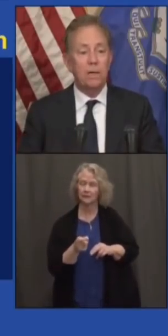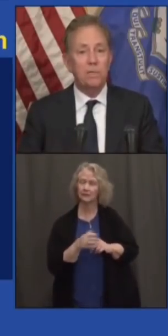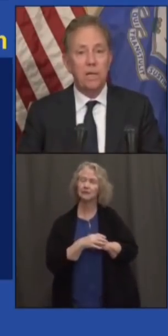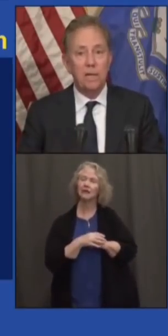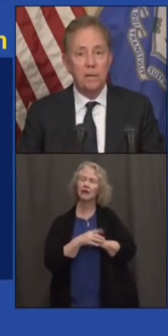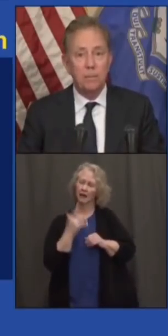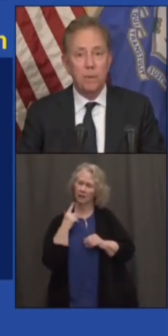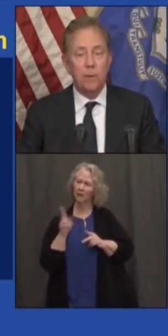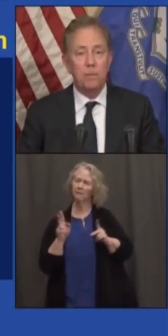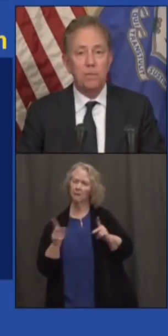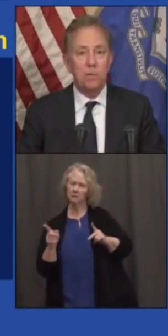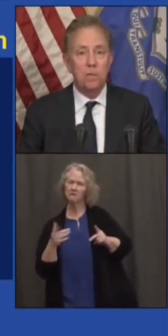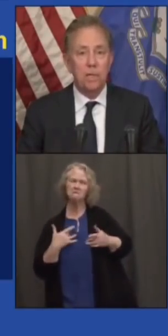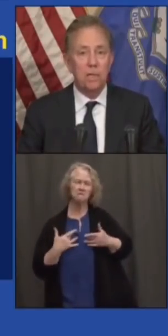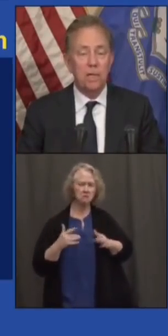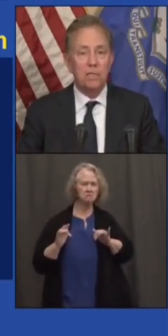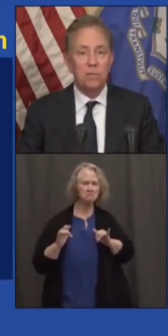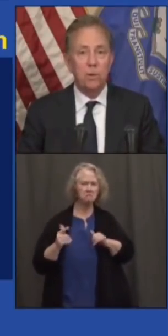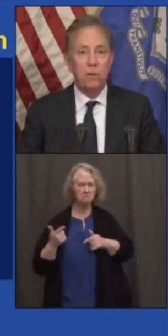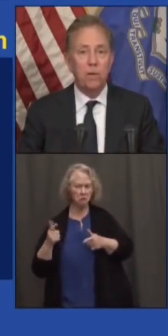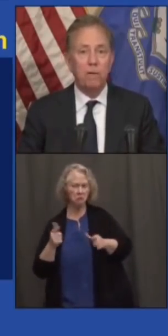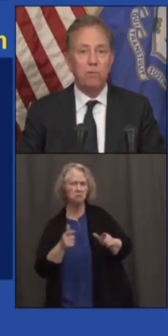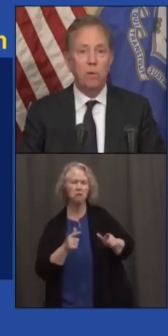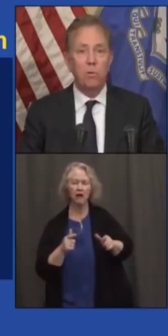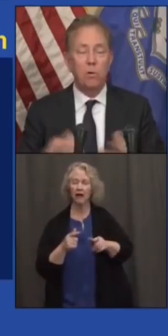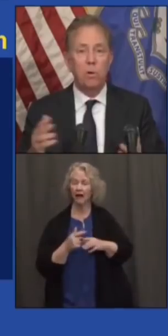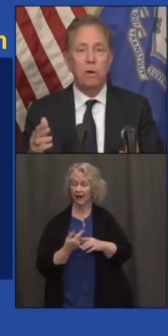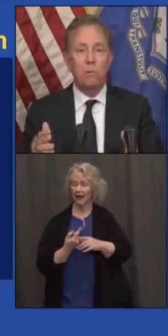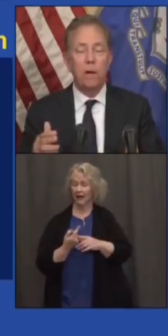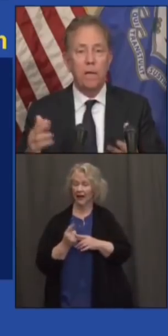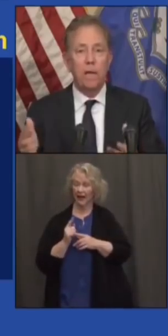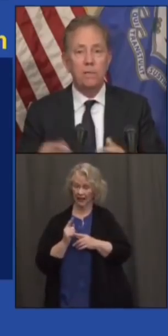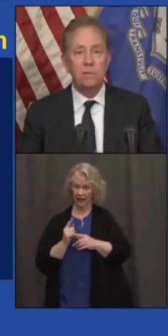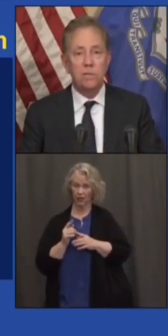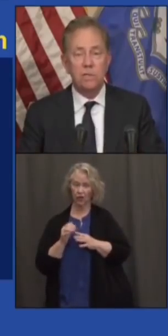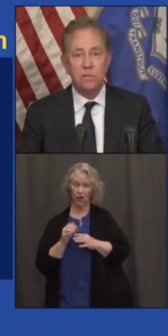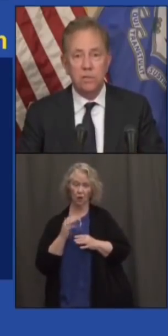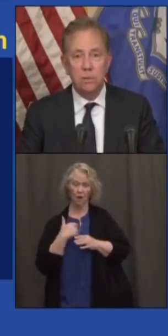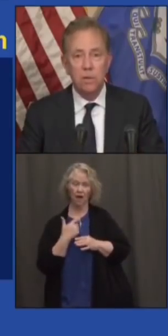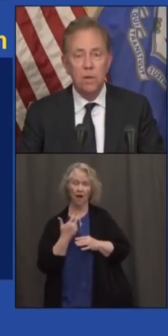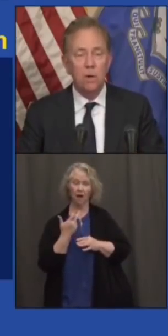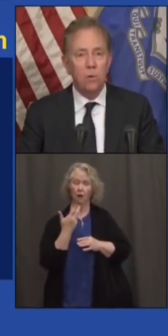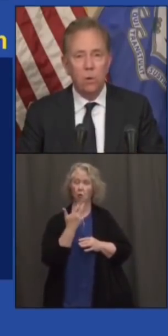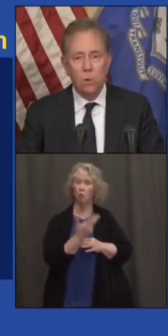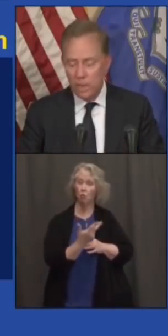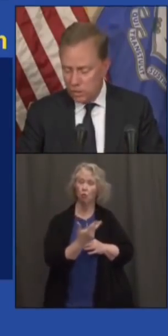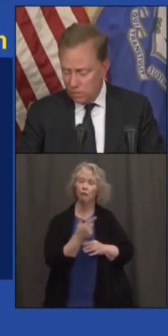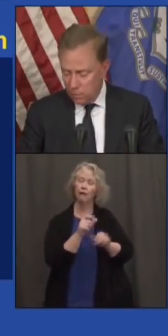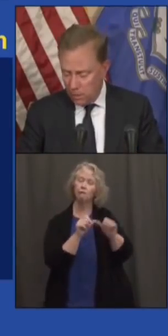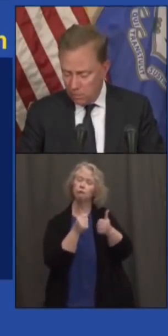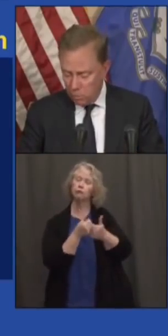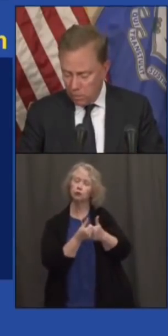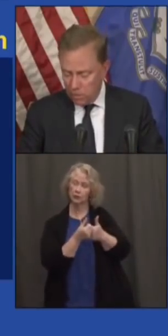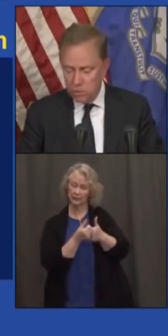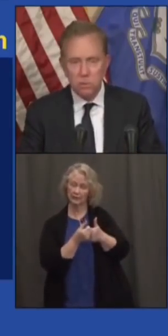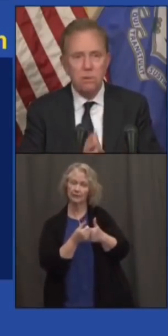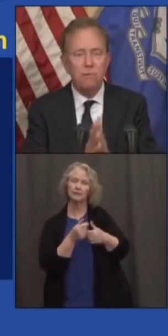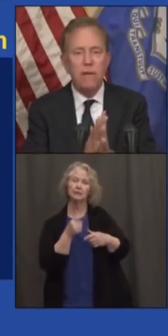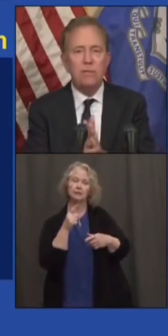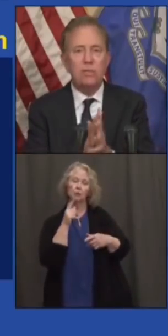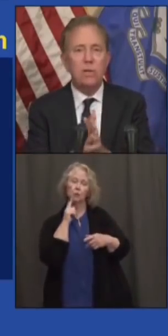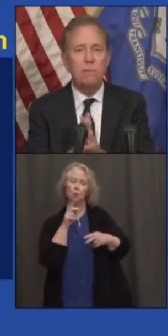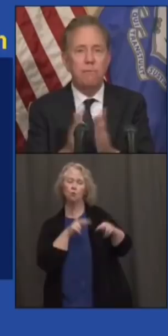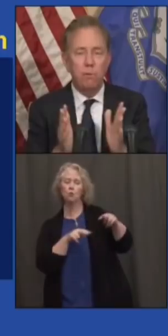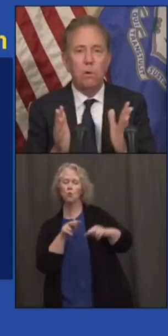to recognize that. You probably saw at the end of last week we have three more credit rating agencies, Kroll, S&P, Moody's,